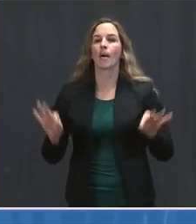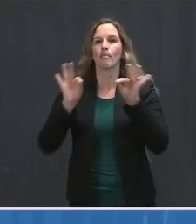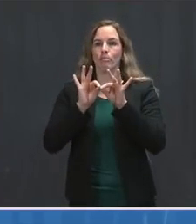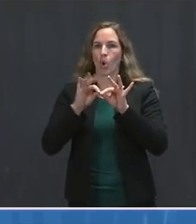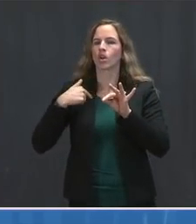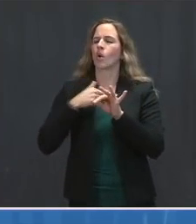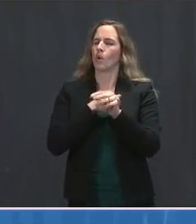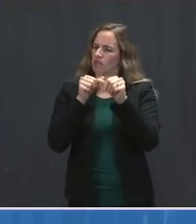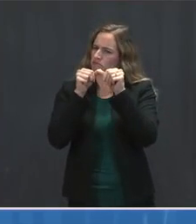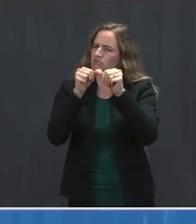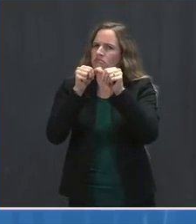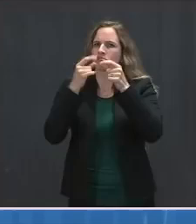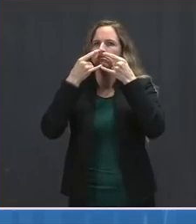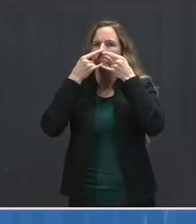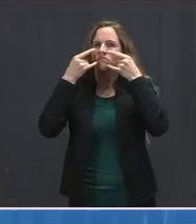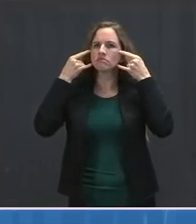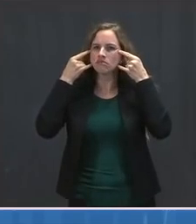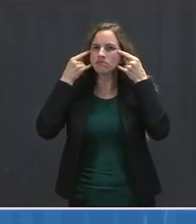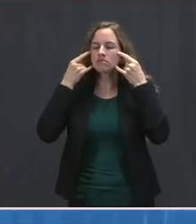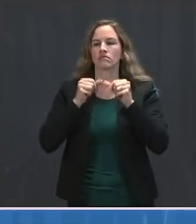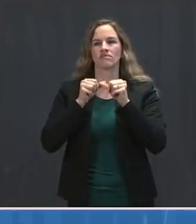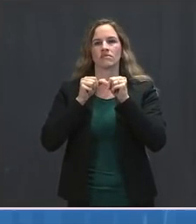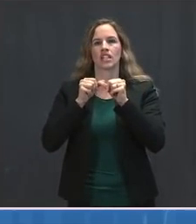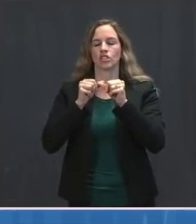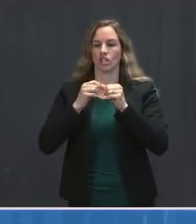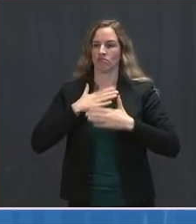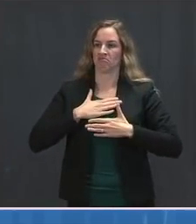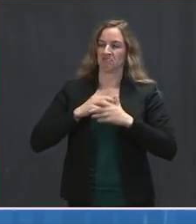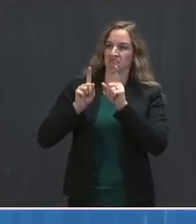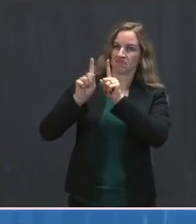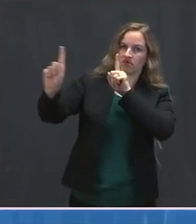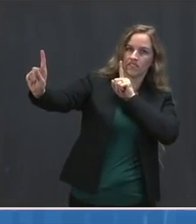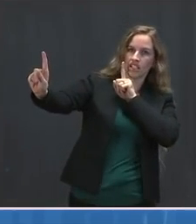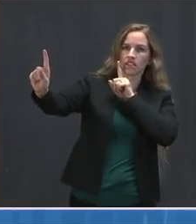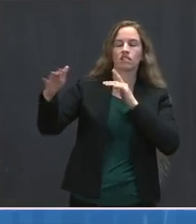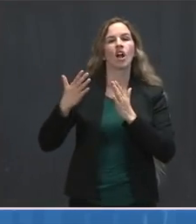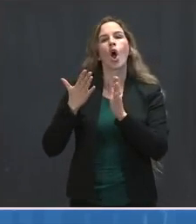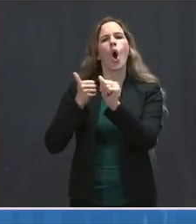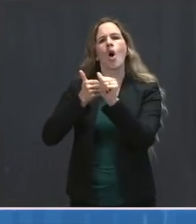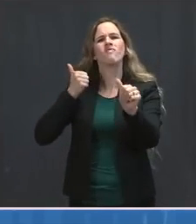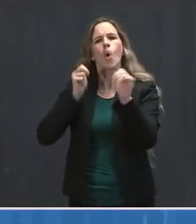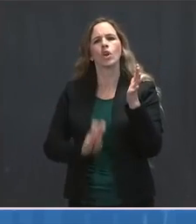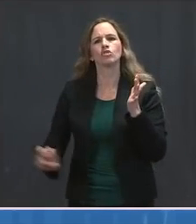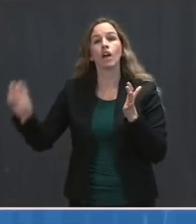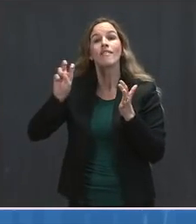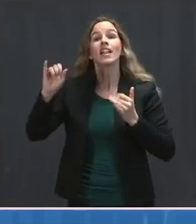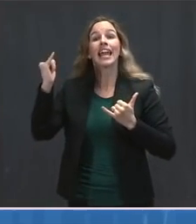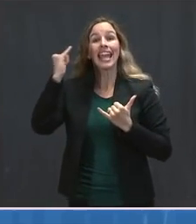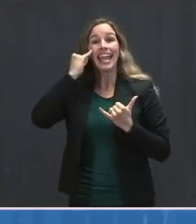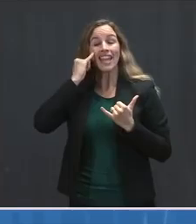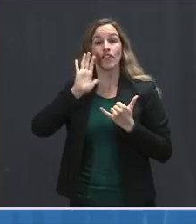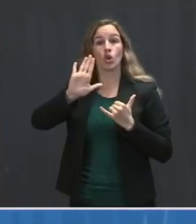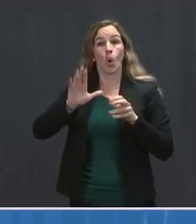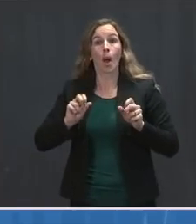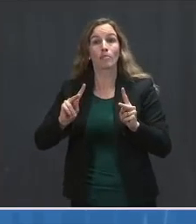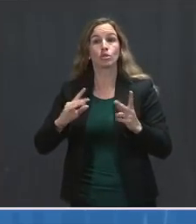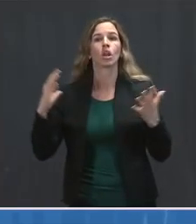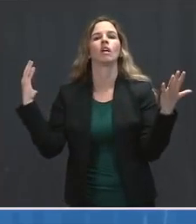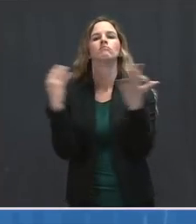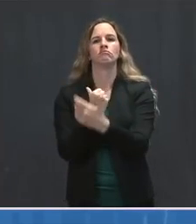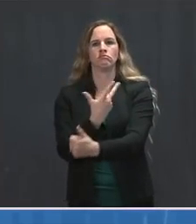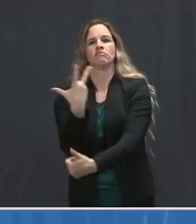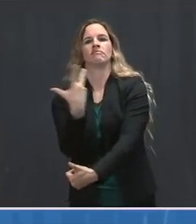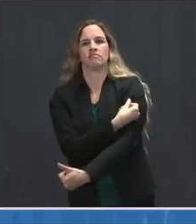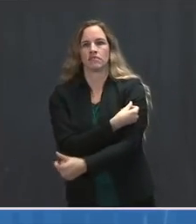to wear masks, continue to social distance, avoid travel and crowds, and get vaccinated when it is your turn. And I want to